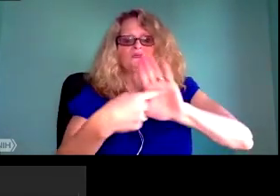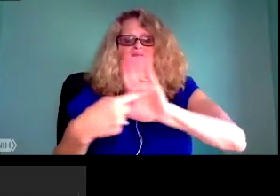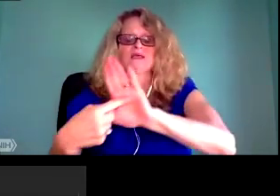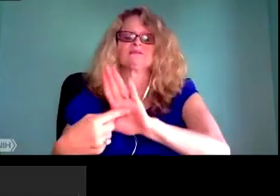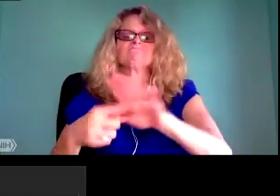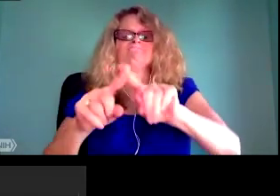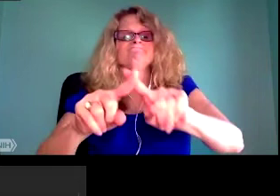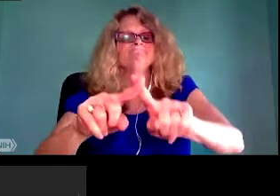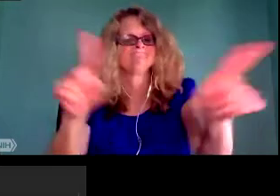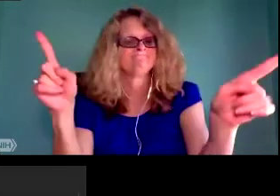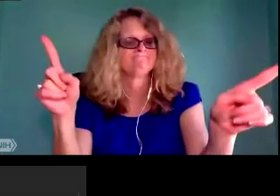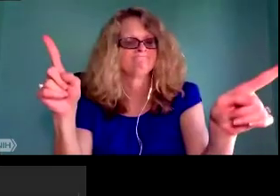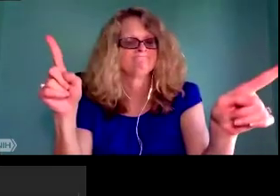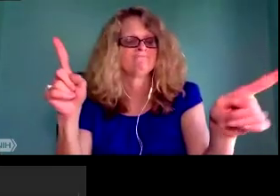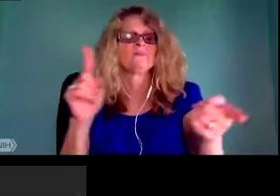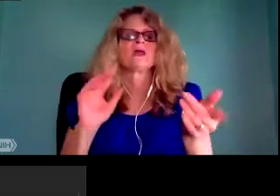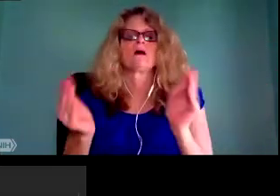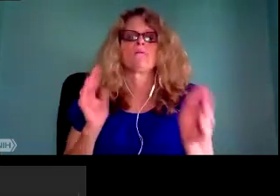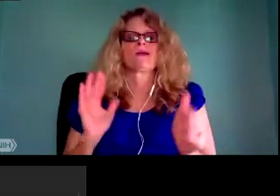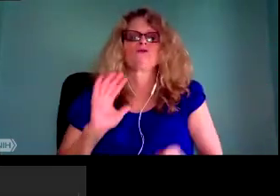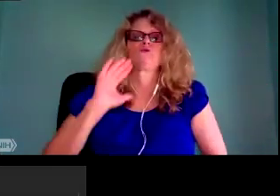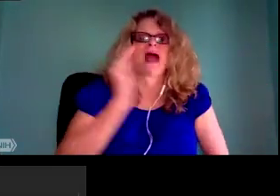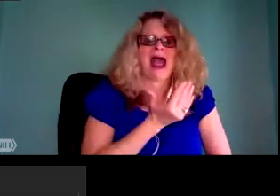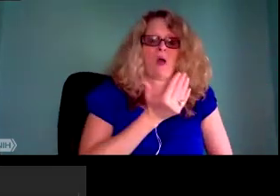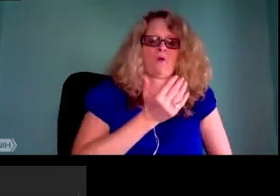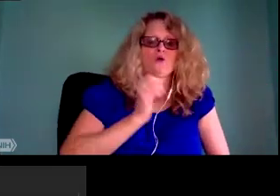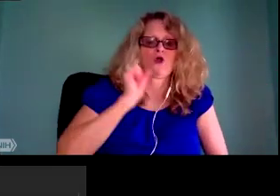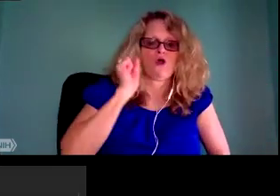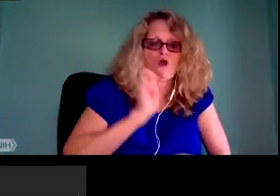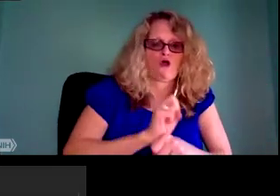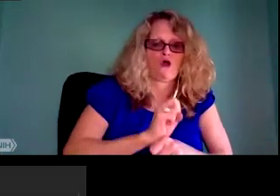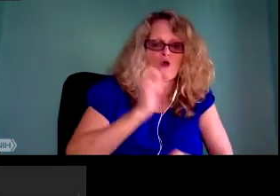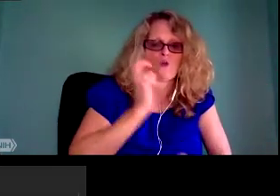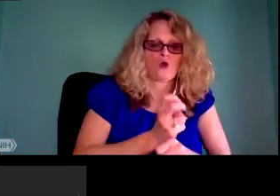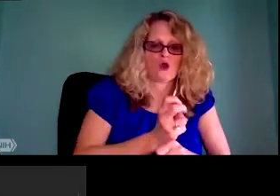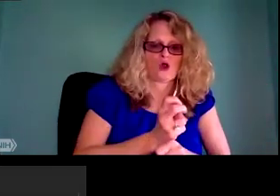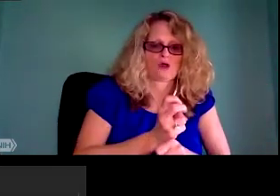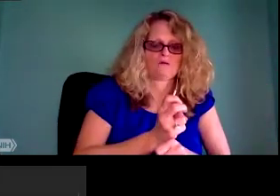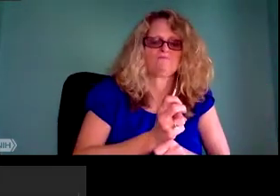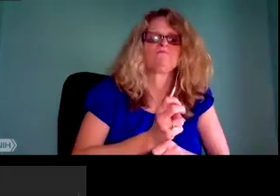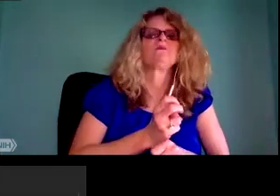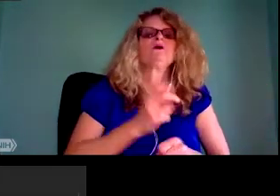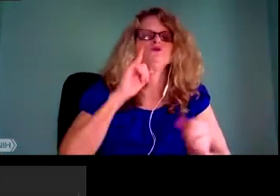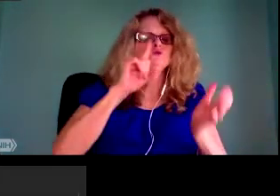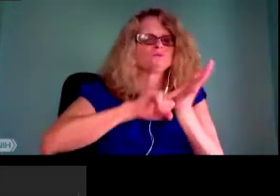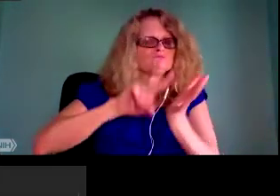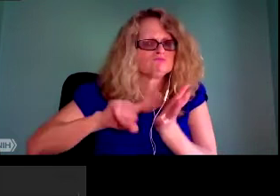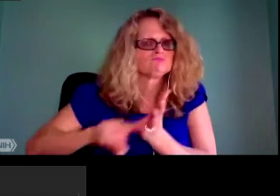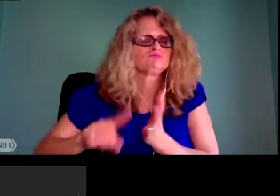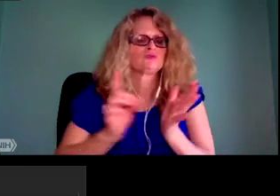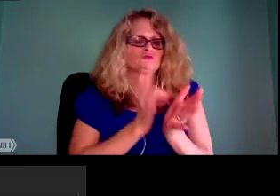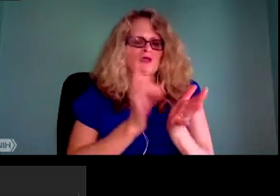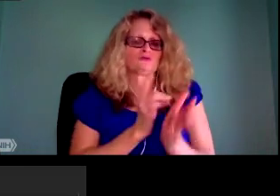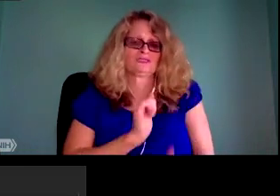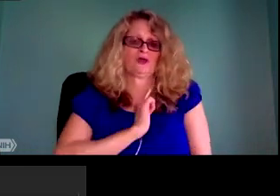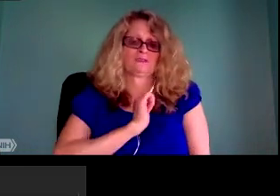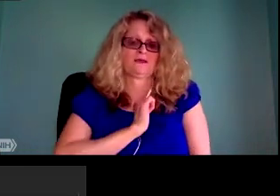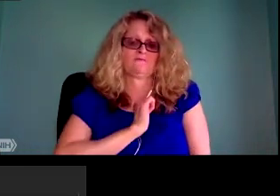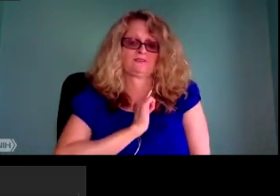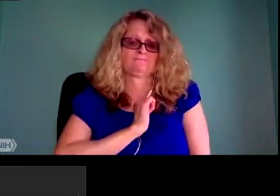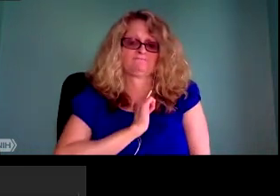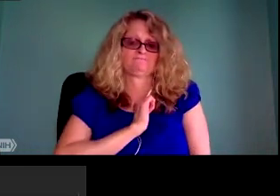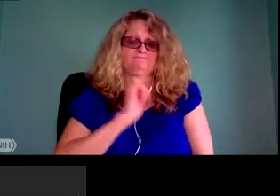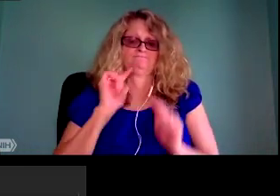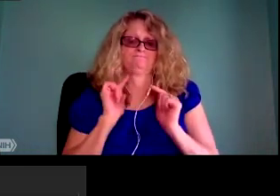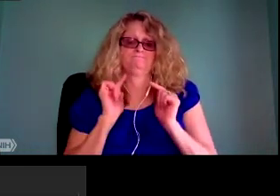for the Internet. And I think this is one of the places where we should stop and really spend some time